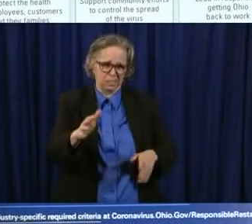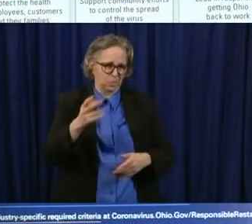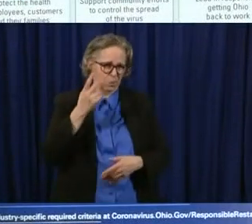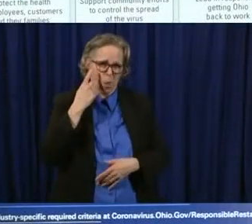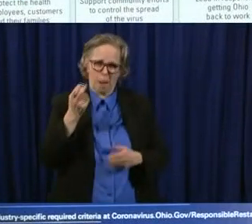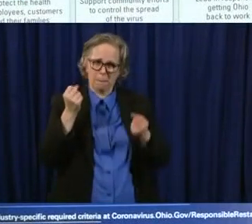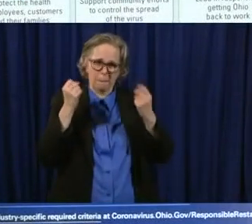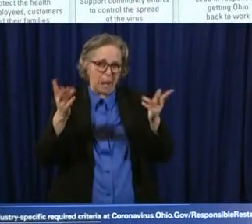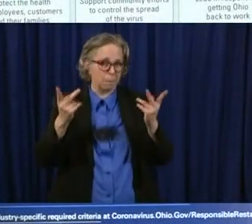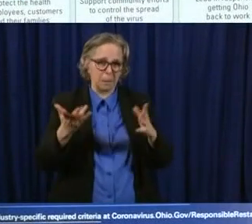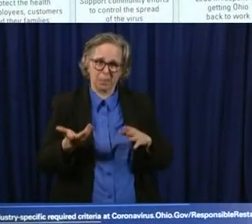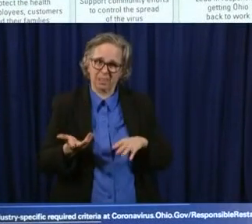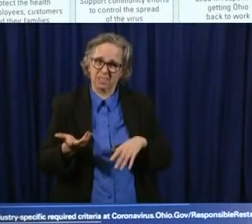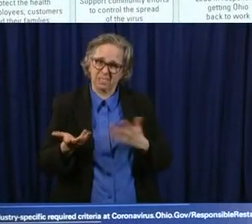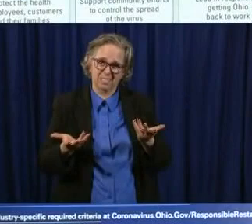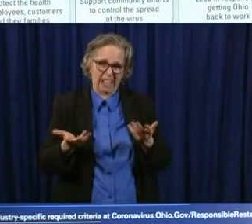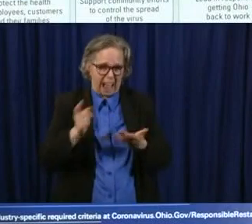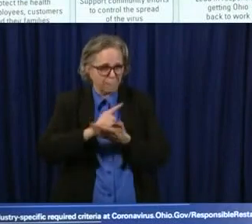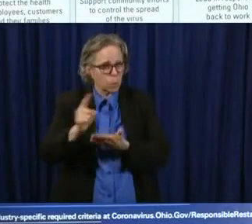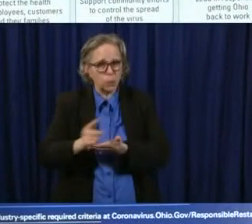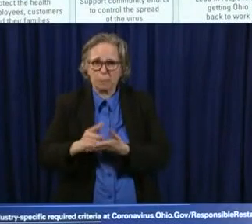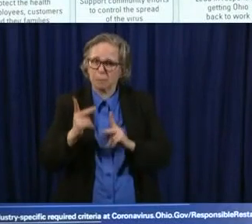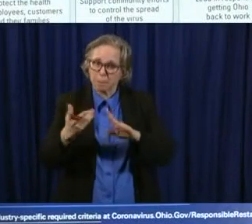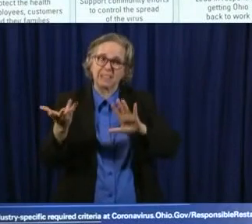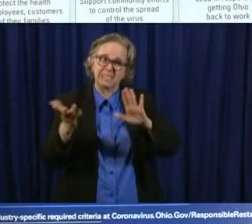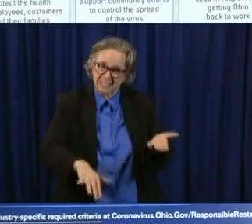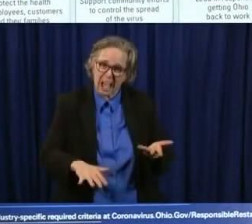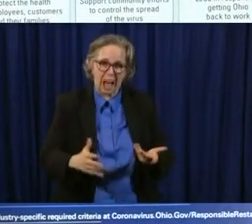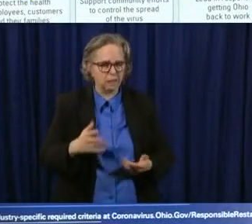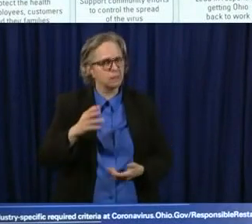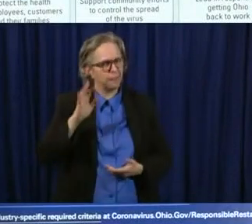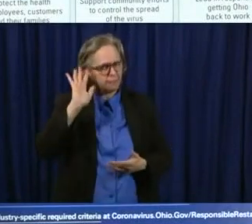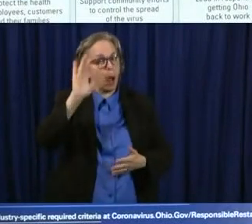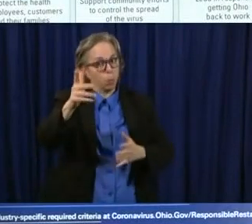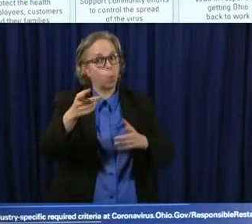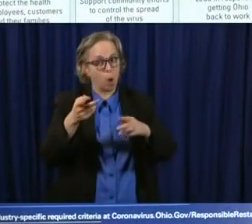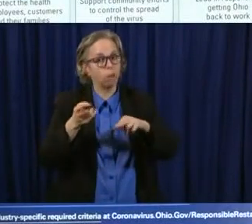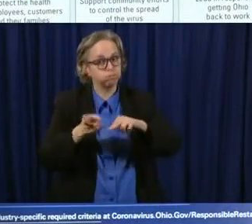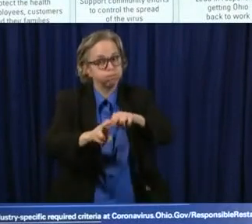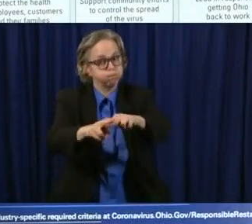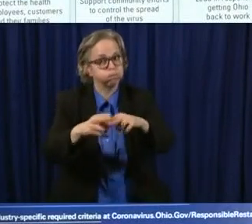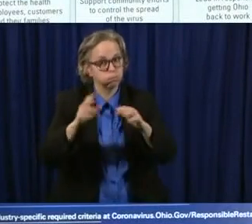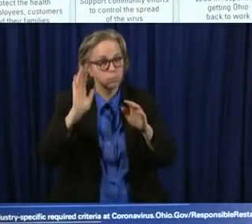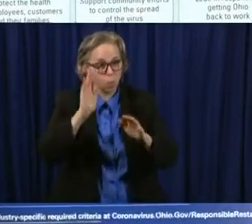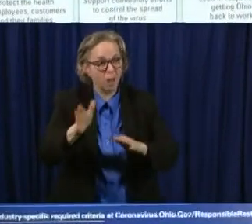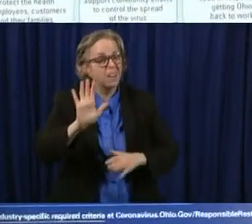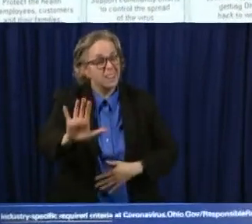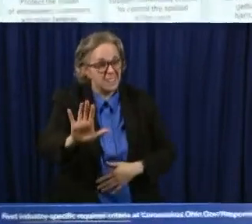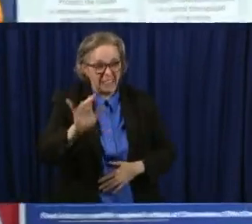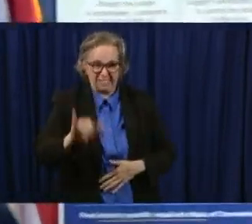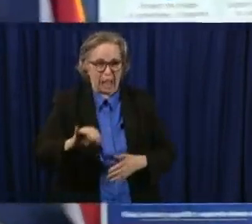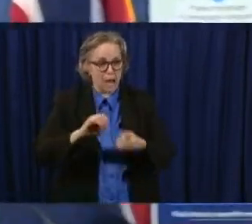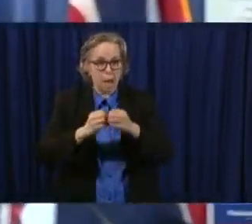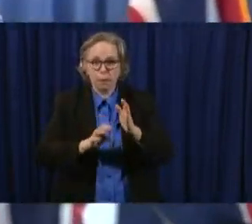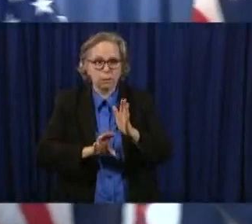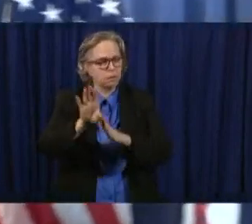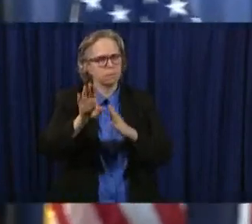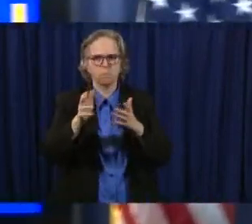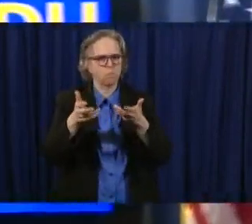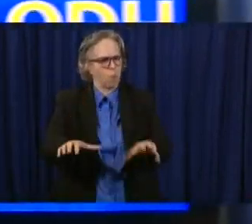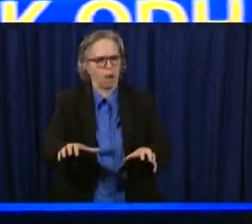that's probably going to, you know, going to continue. What we don't want to see is just a, you know, massive spike in that. Dr. Ackner? Yeah.